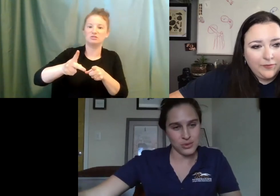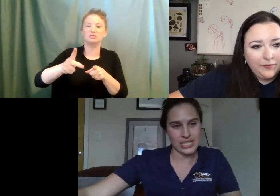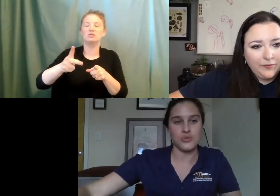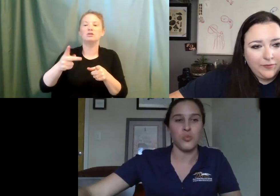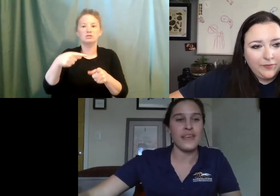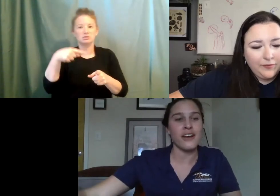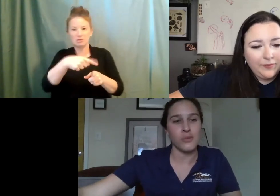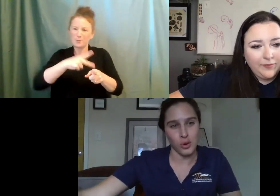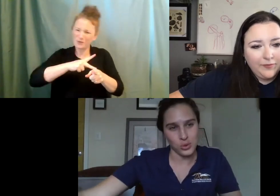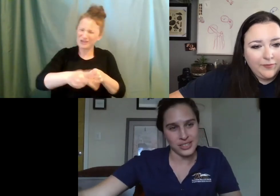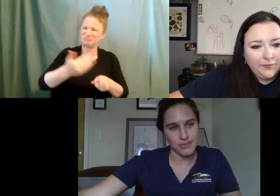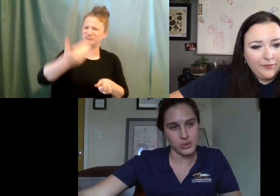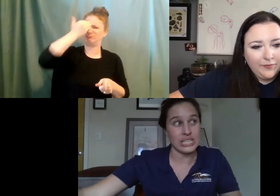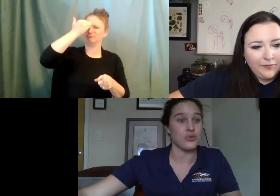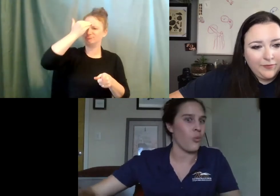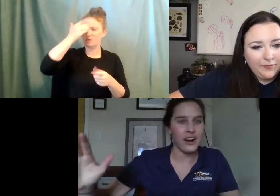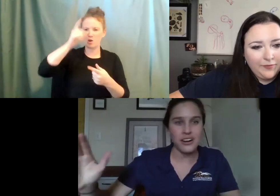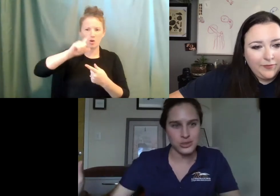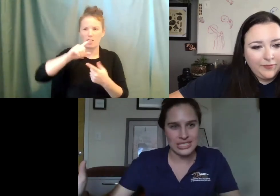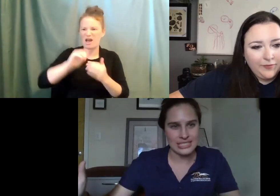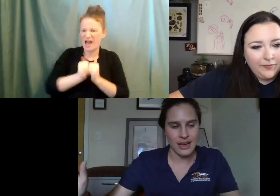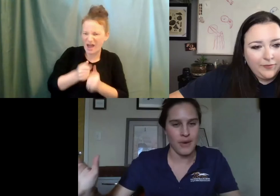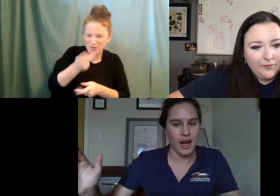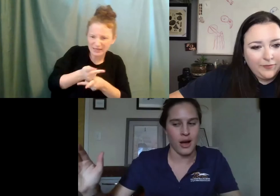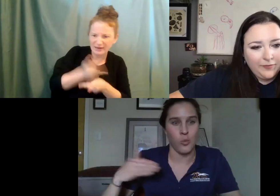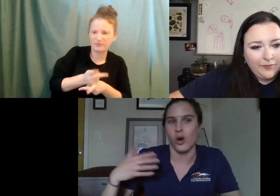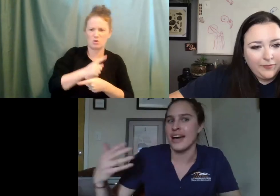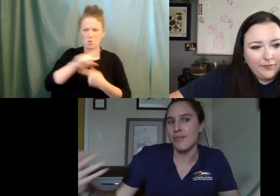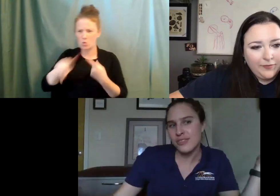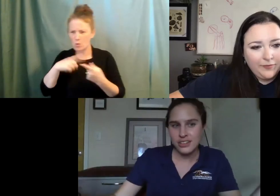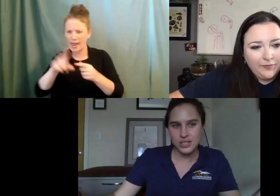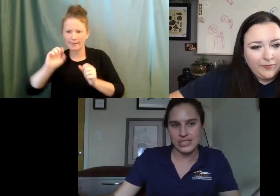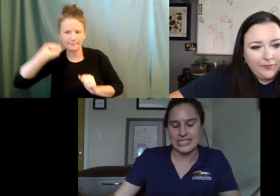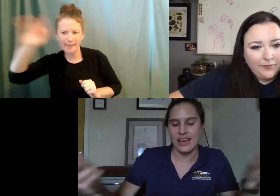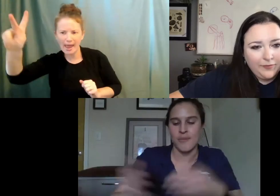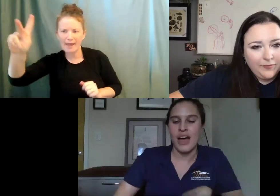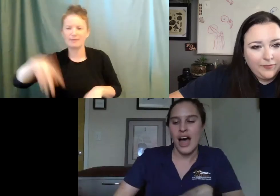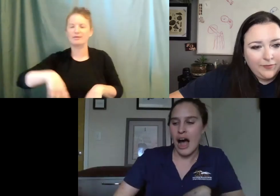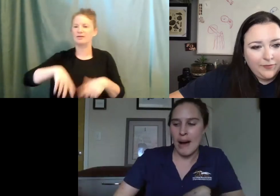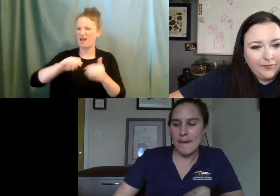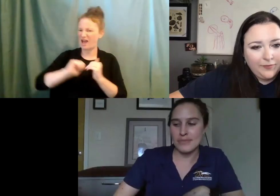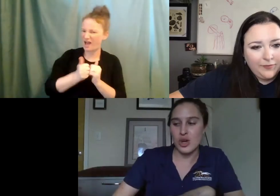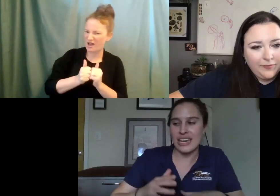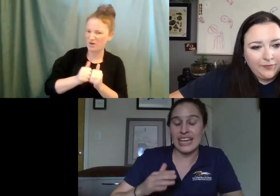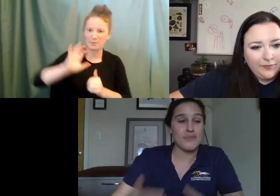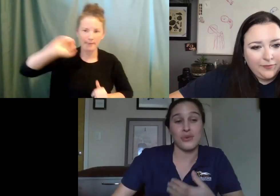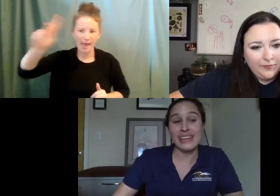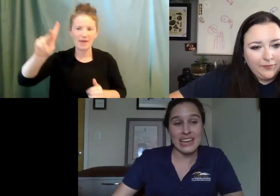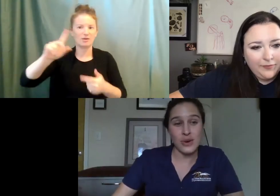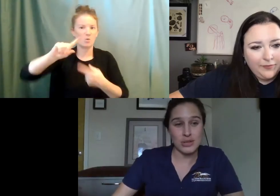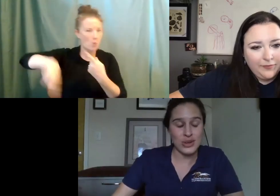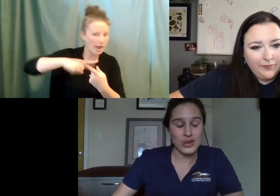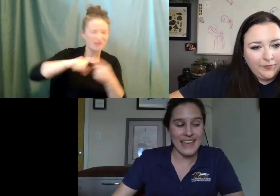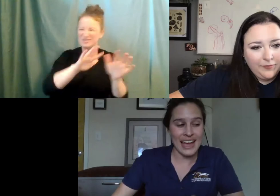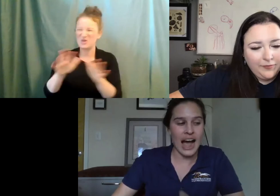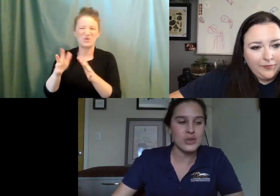can be released, when they're appropriate to be released, where to release them, um, what time of year to release them. Um, so it, it can